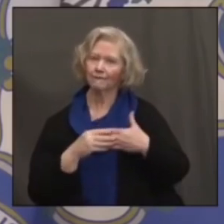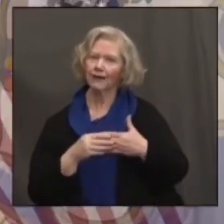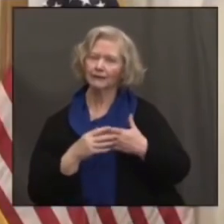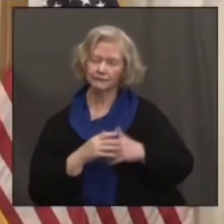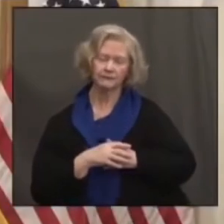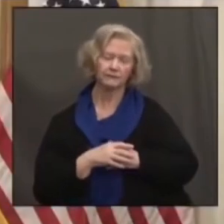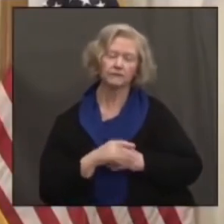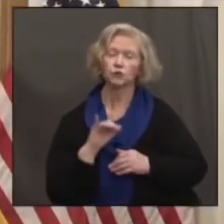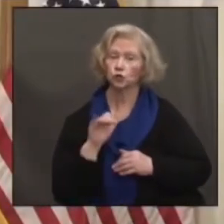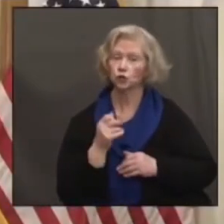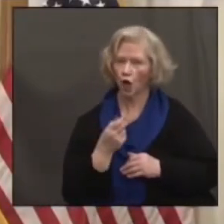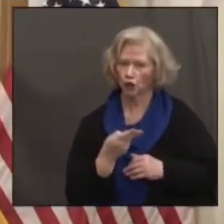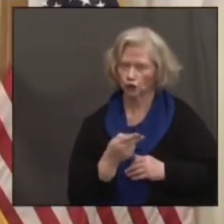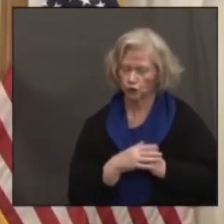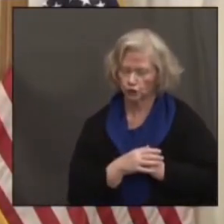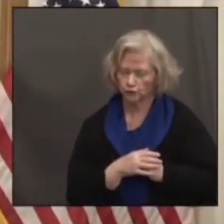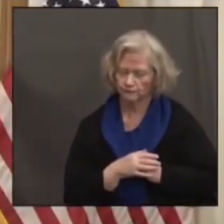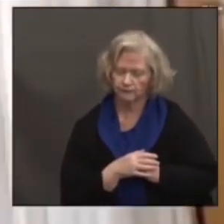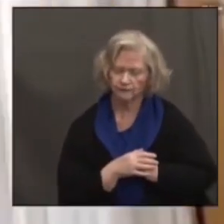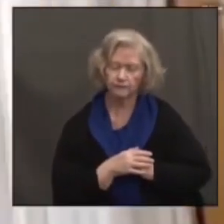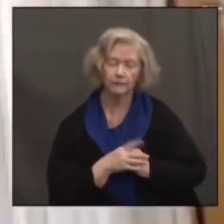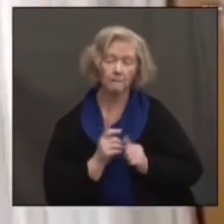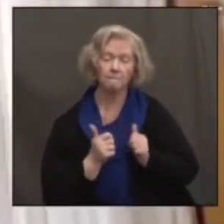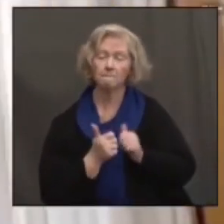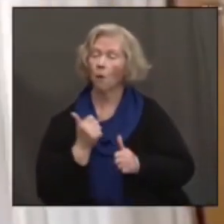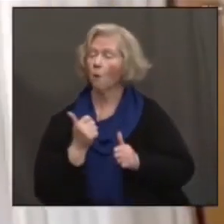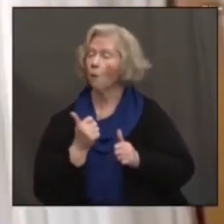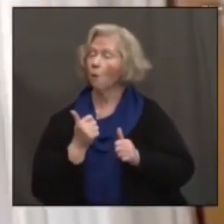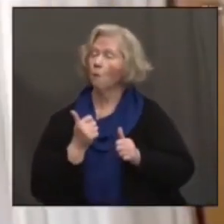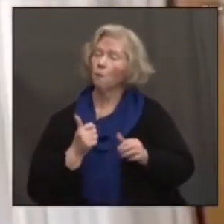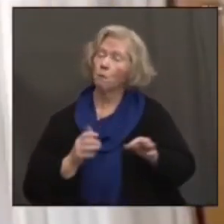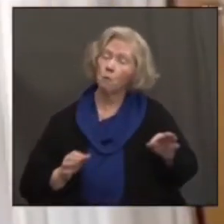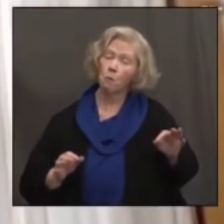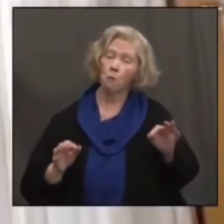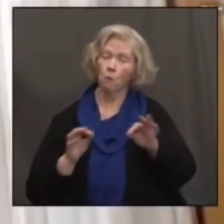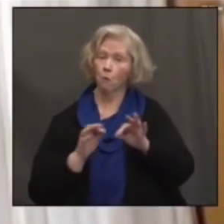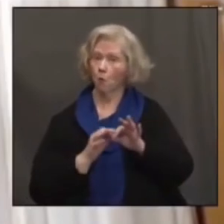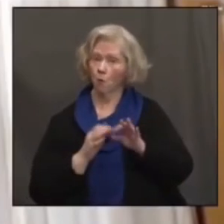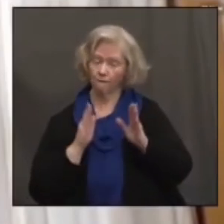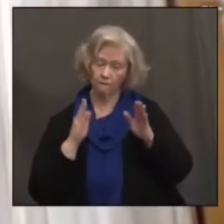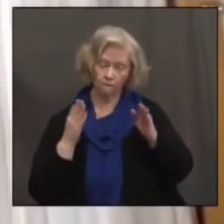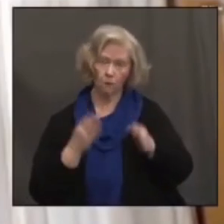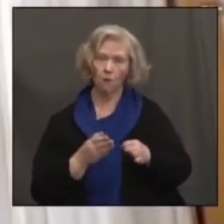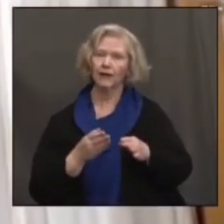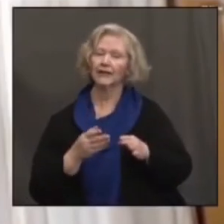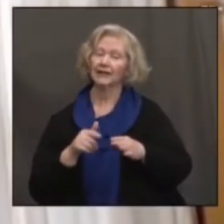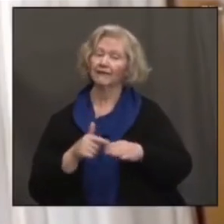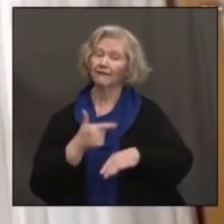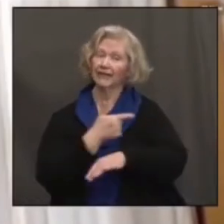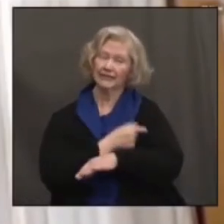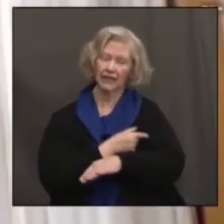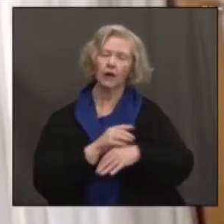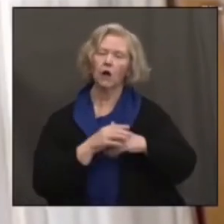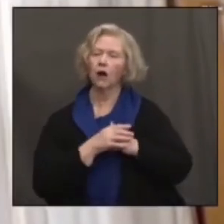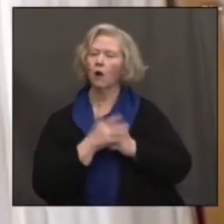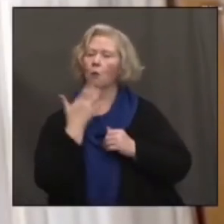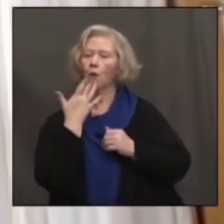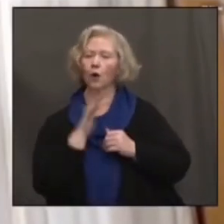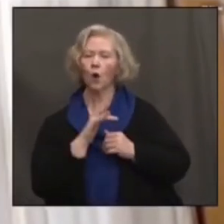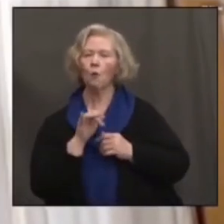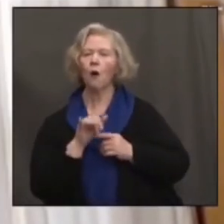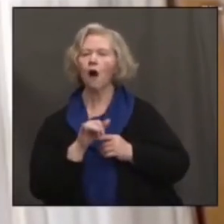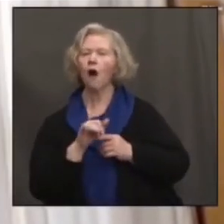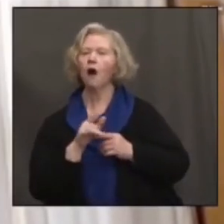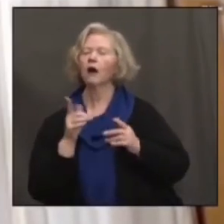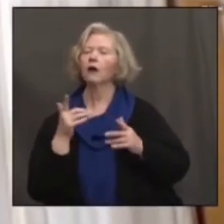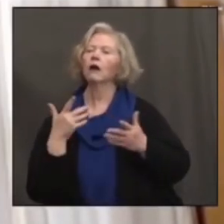Yeah, our one of our most important goals in this vaccination program is that we never want to see a vaccine appointment go